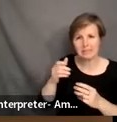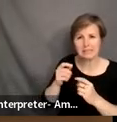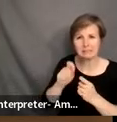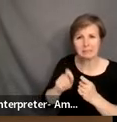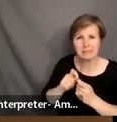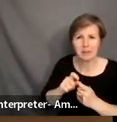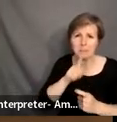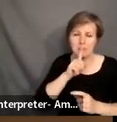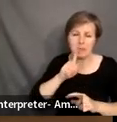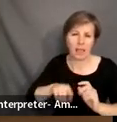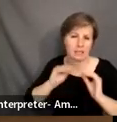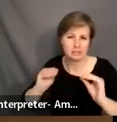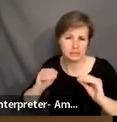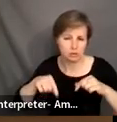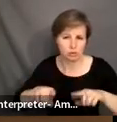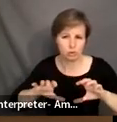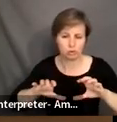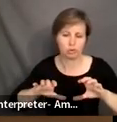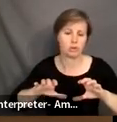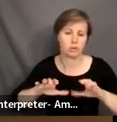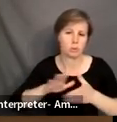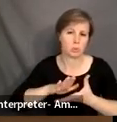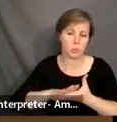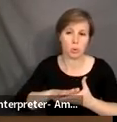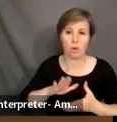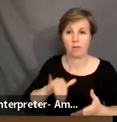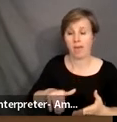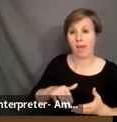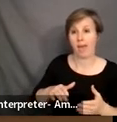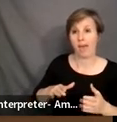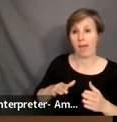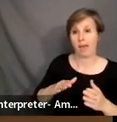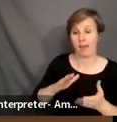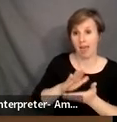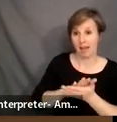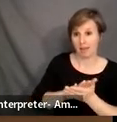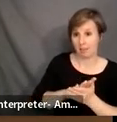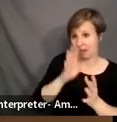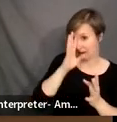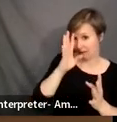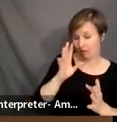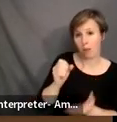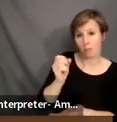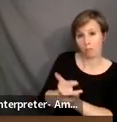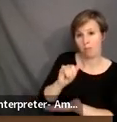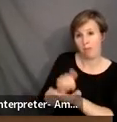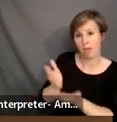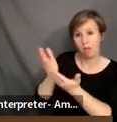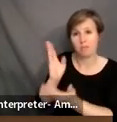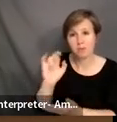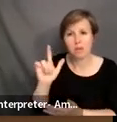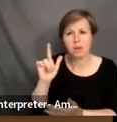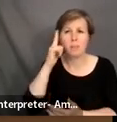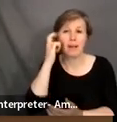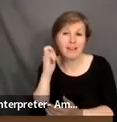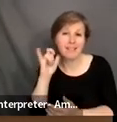And the House Subcommittee on Academic Innovation approved that bill because it claims